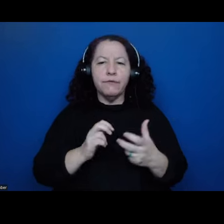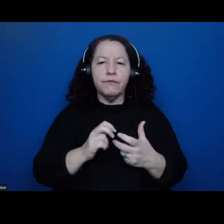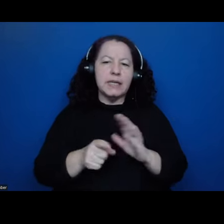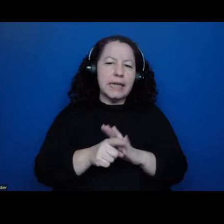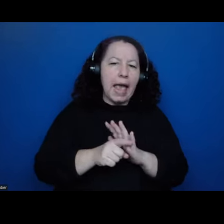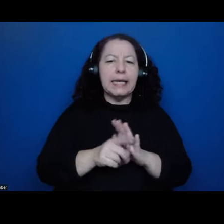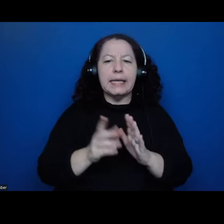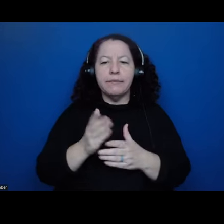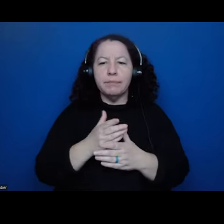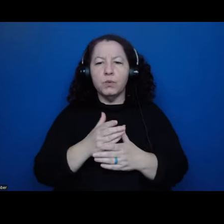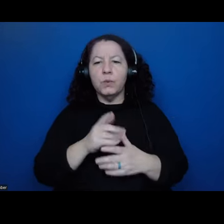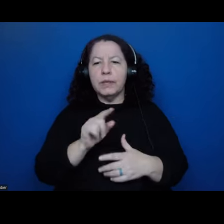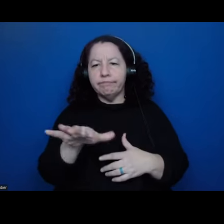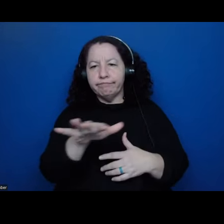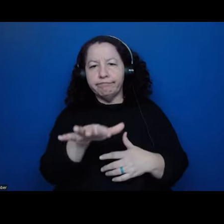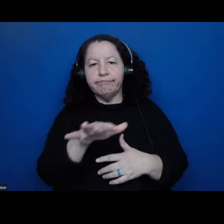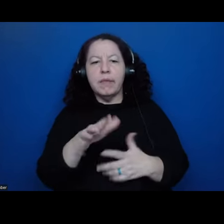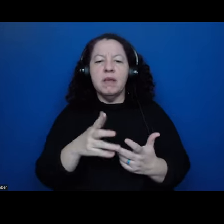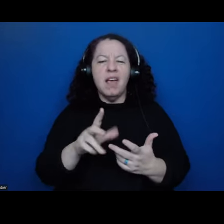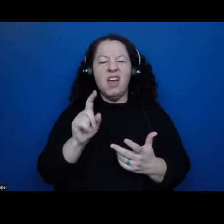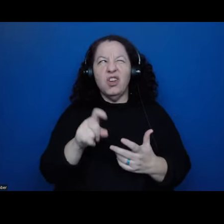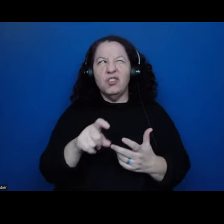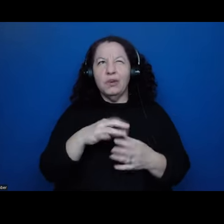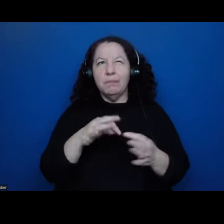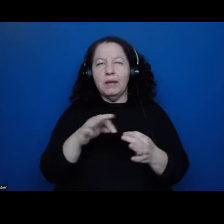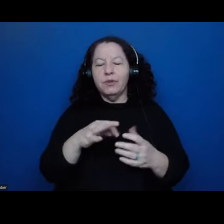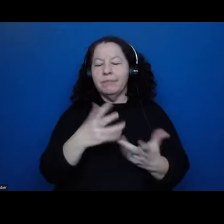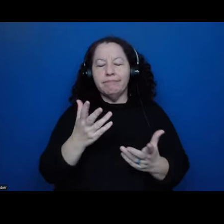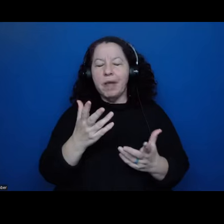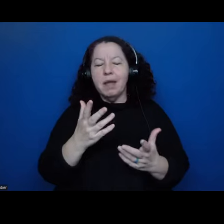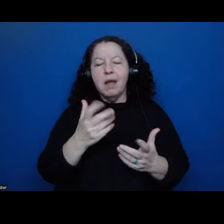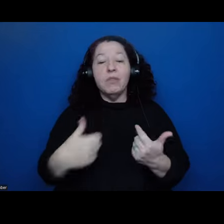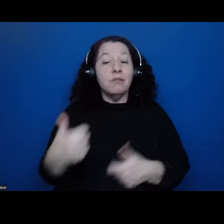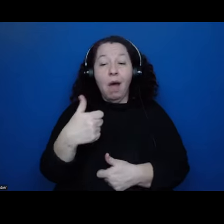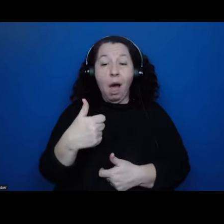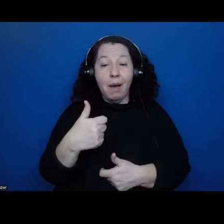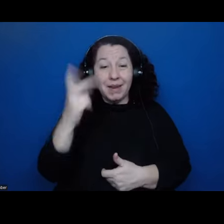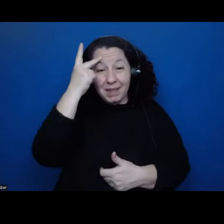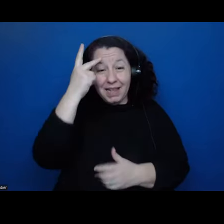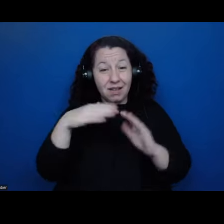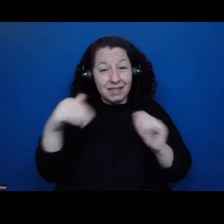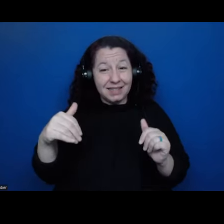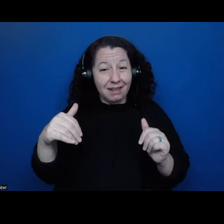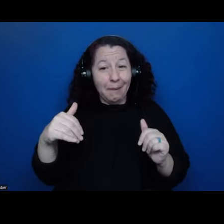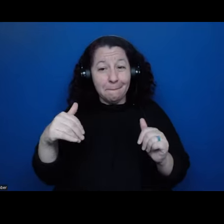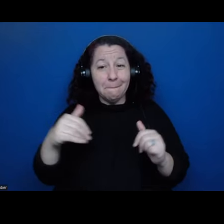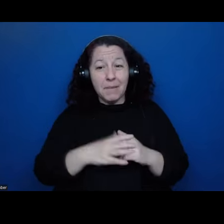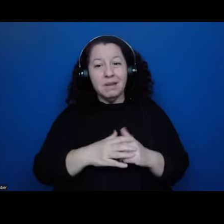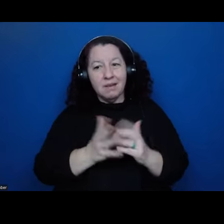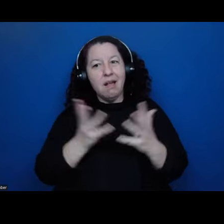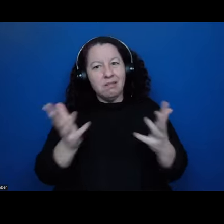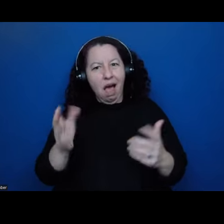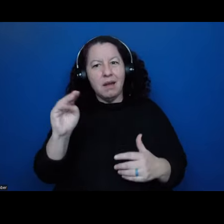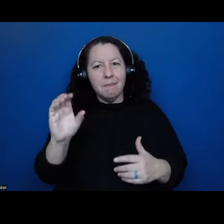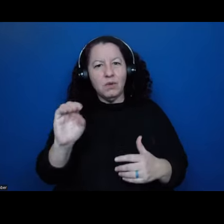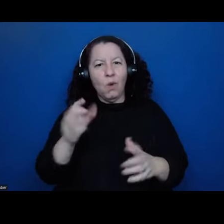mention is that, you know, it was really the, the, the dominant political systems of, uh, much of Mesoamerica,